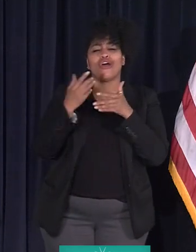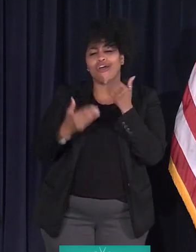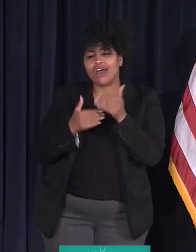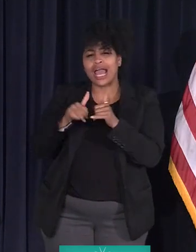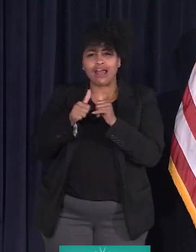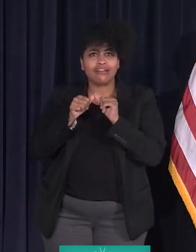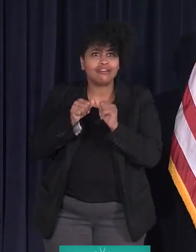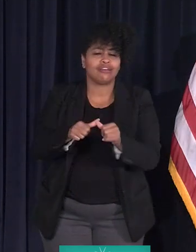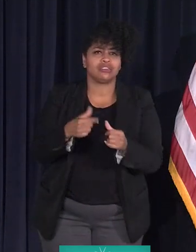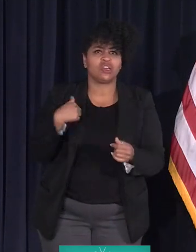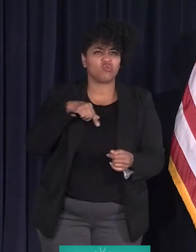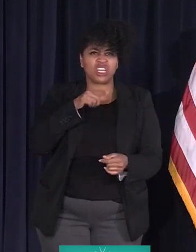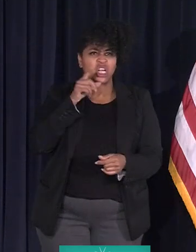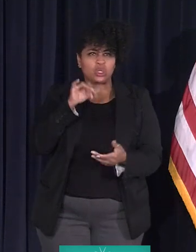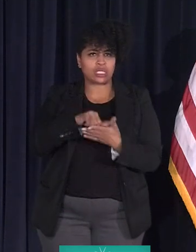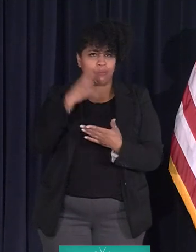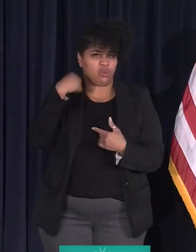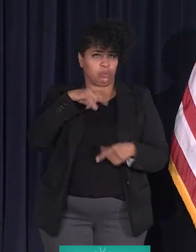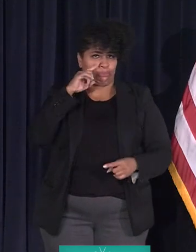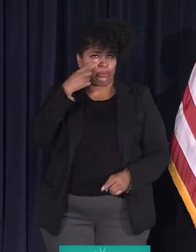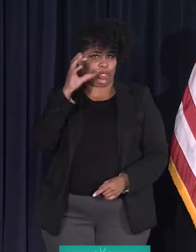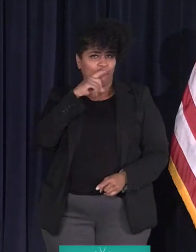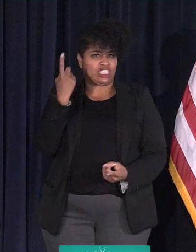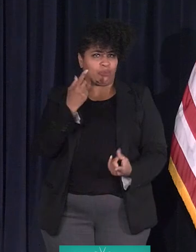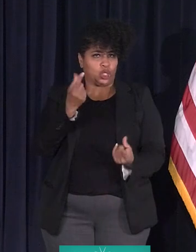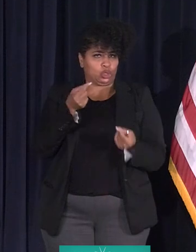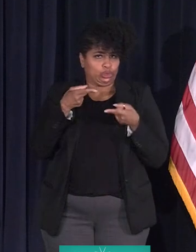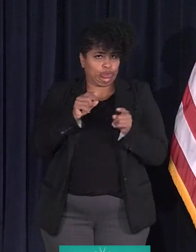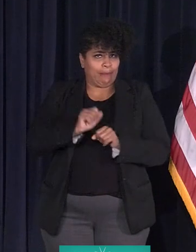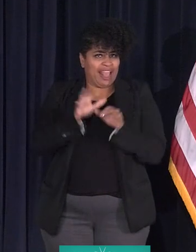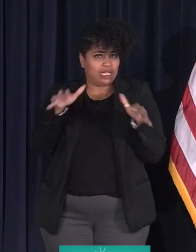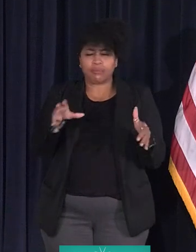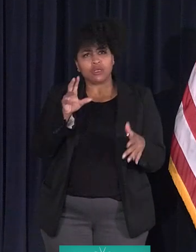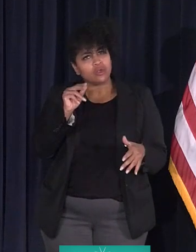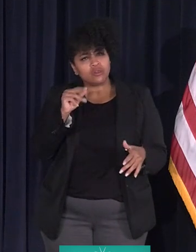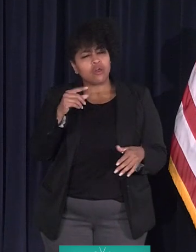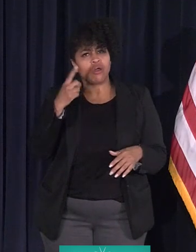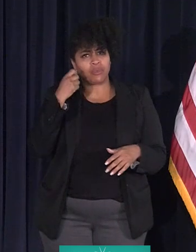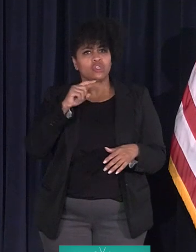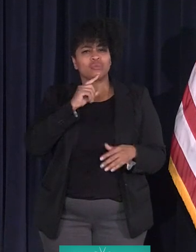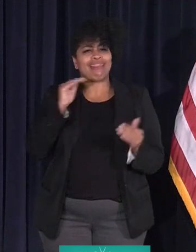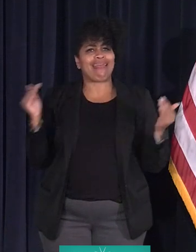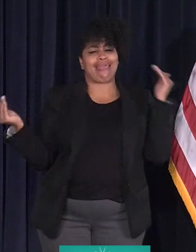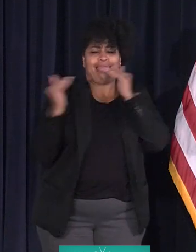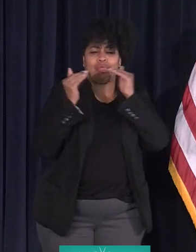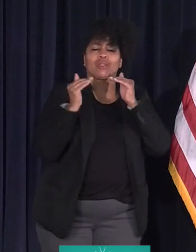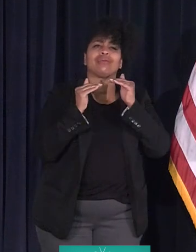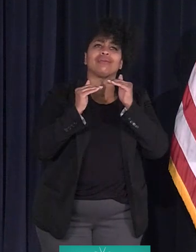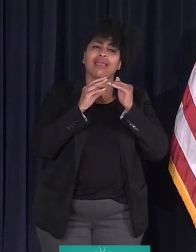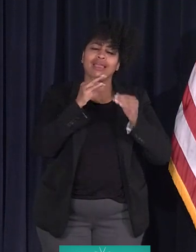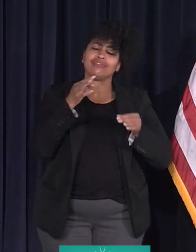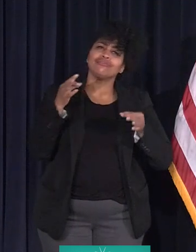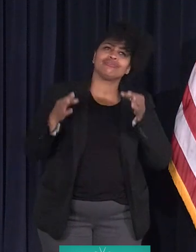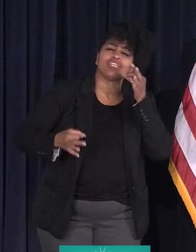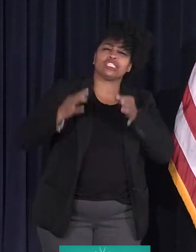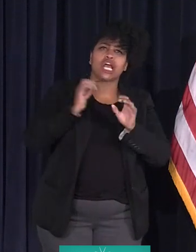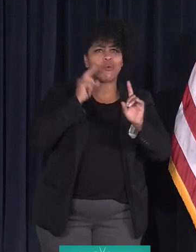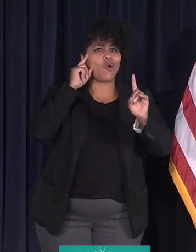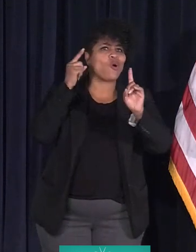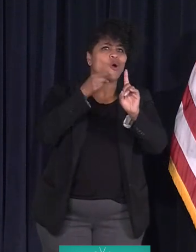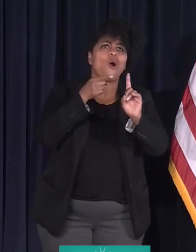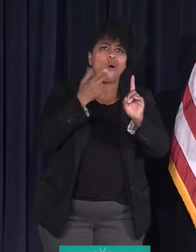something to do during the pandemic. We did it because with equity at our core and justice as our aim,